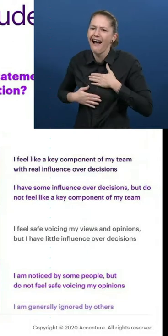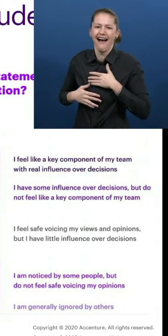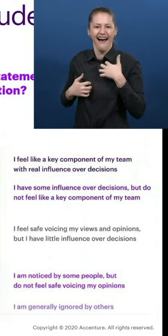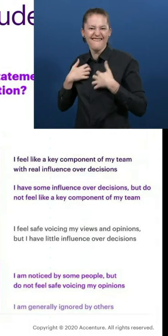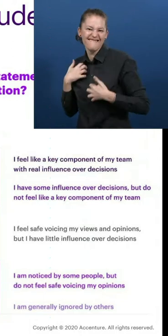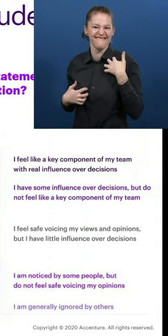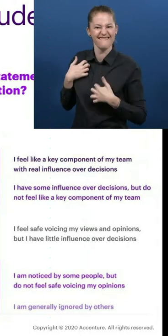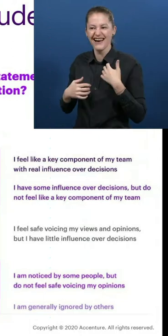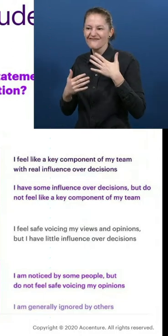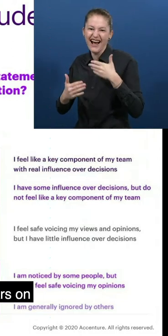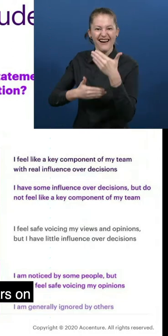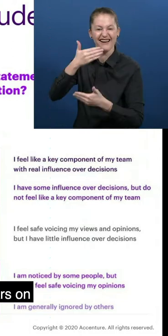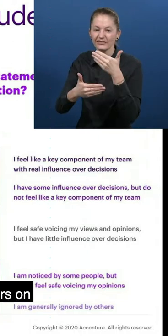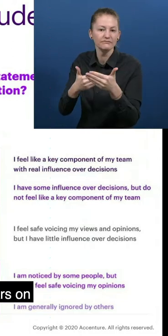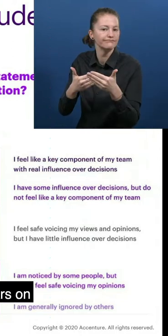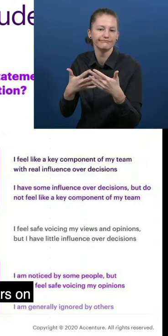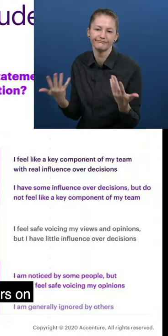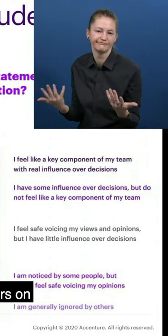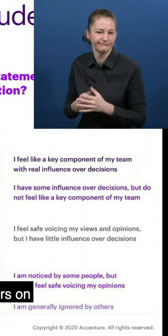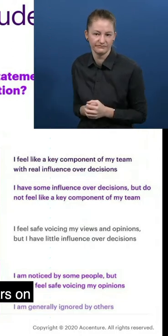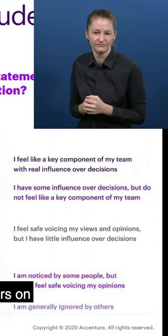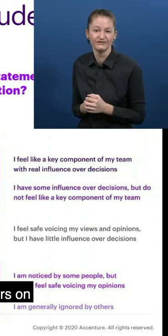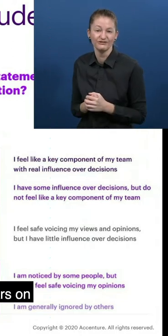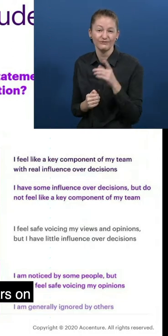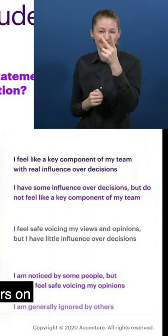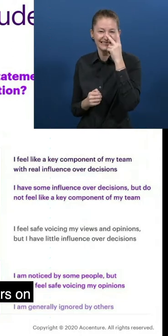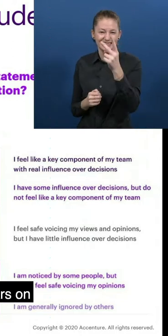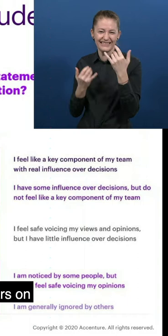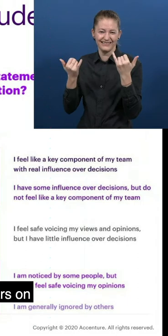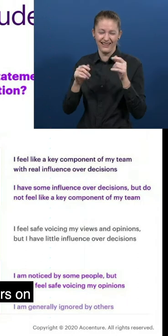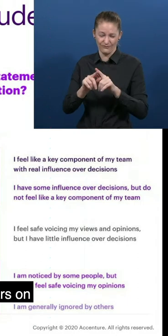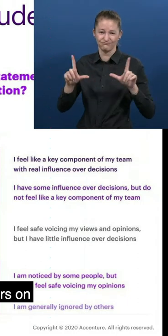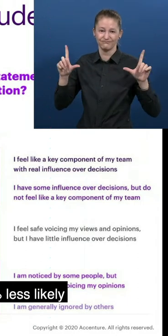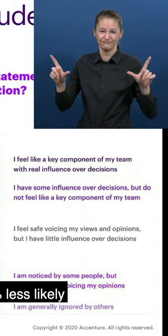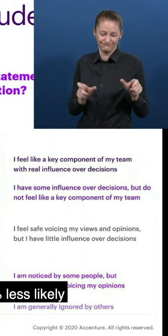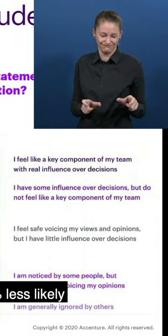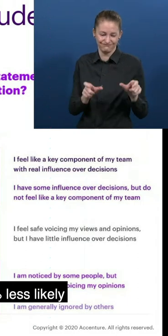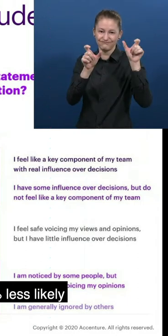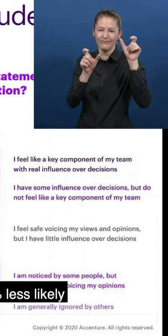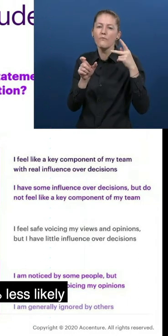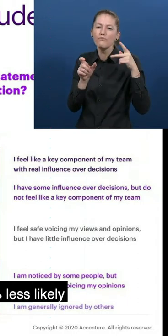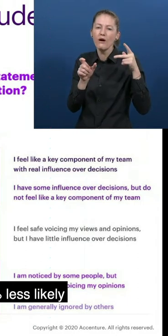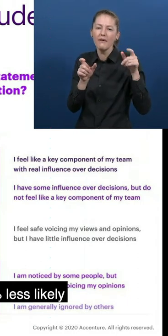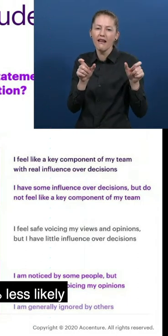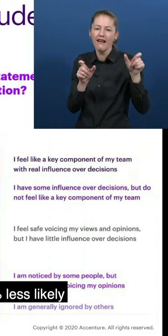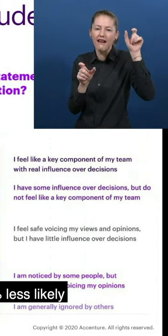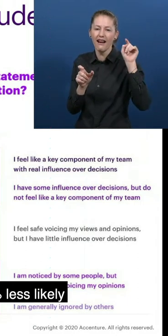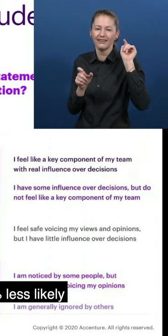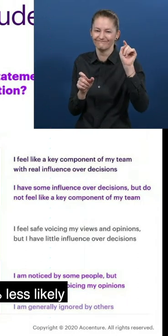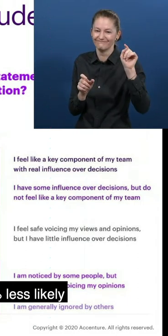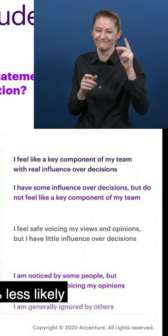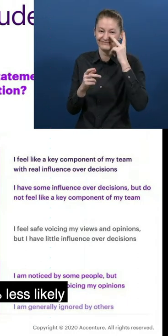contributions that they're making. In fact, what you see here in the top purple bars on the right is that employees with disabilities are